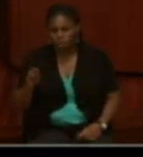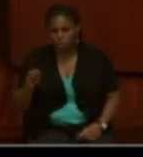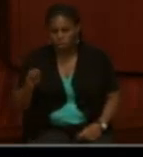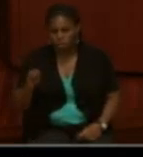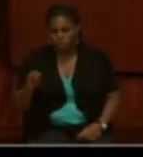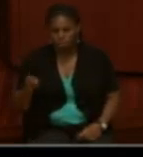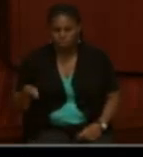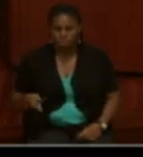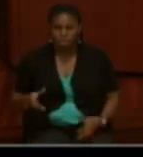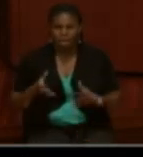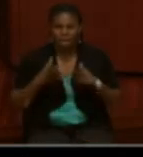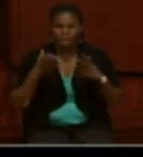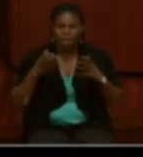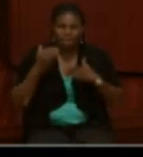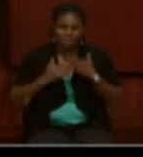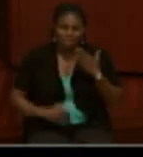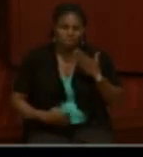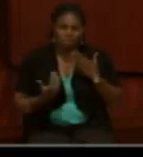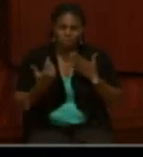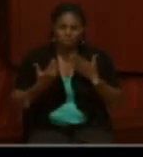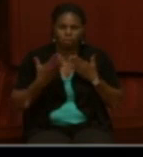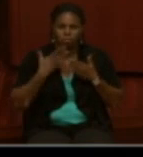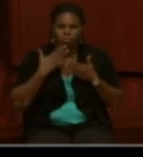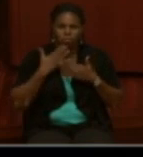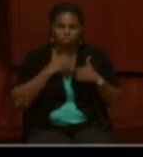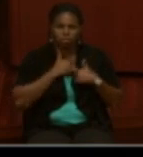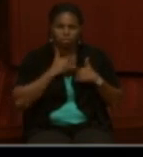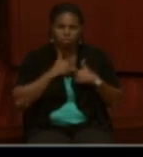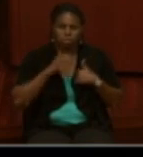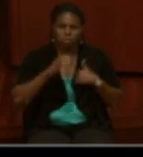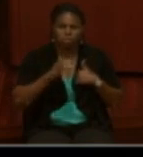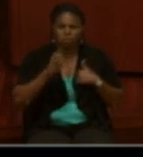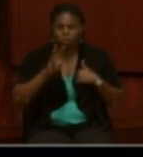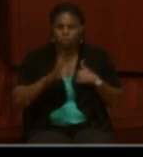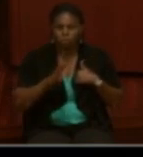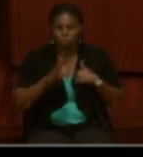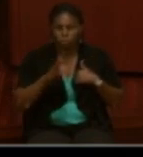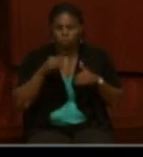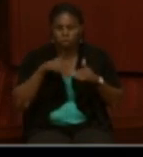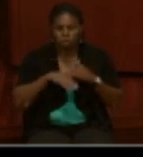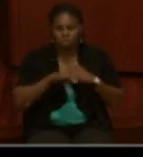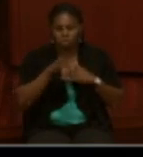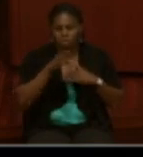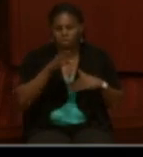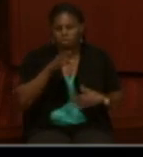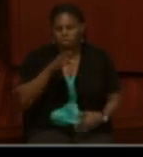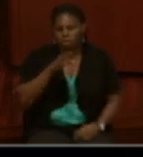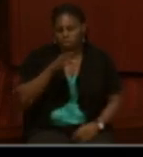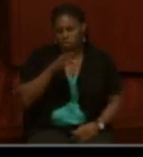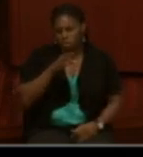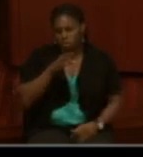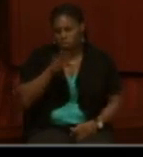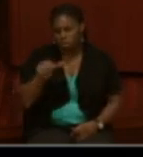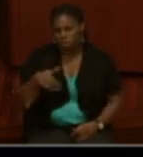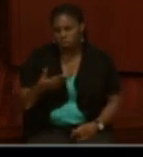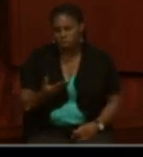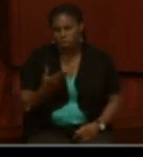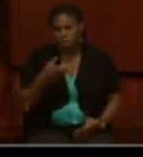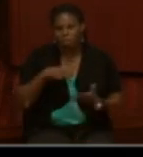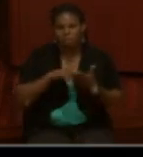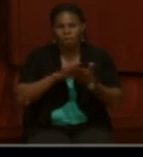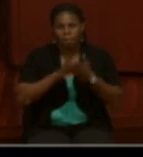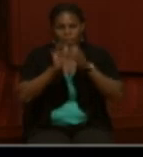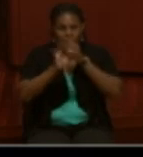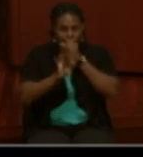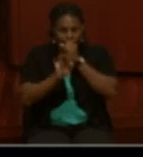of interments of colored troops during the Civil War. And that's found in Entry 637. Again, these are all in Record Group 92, the